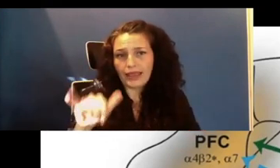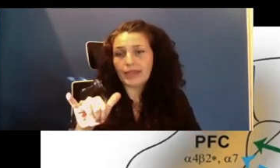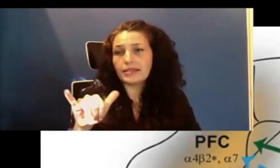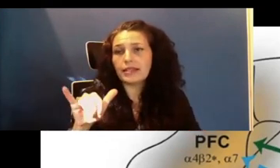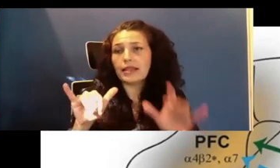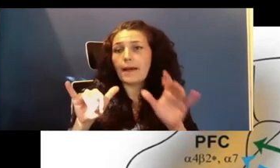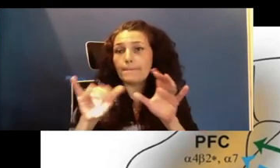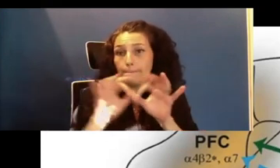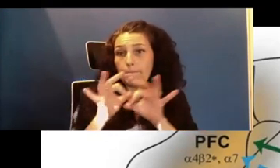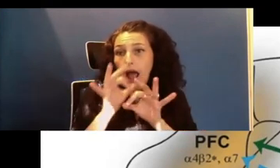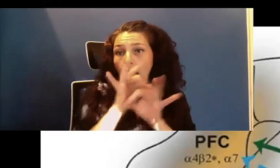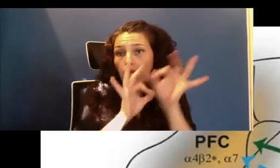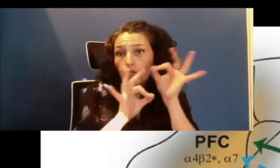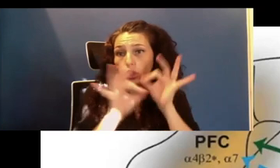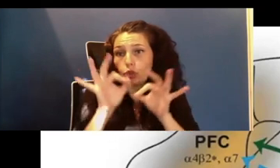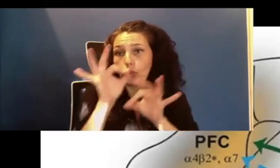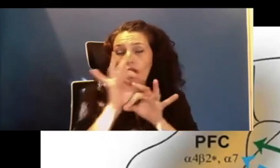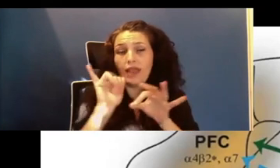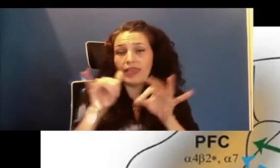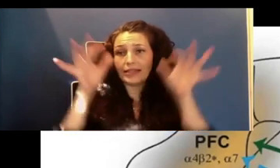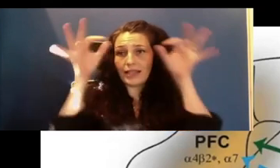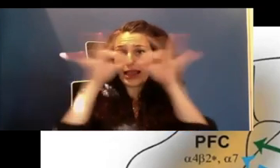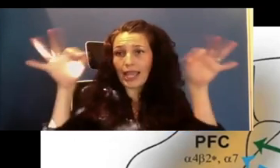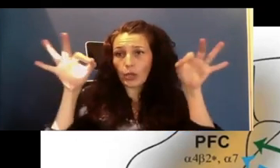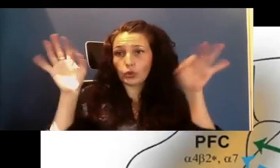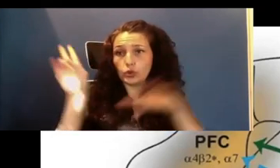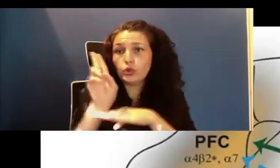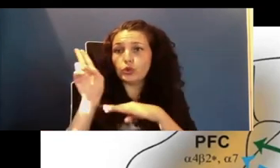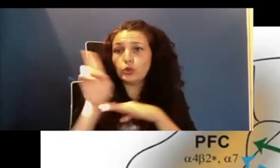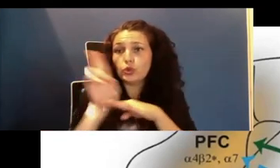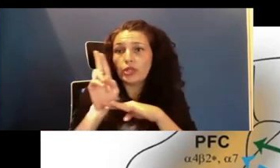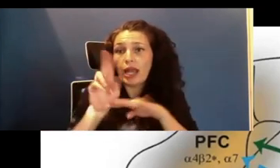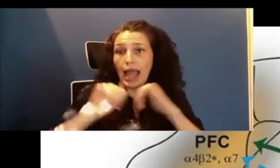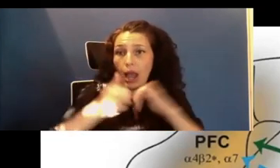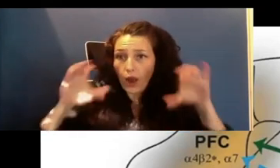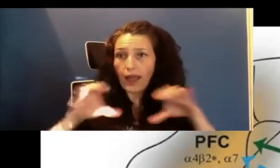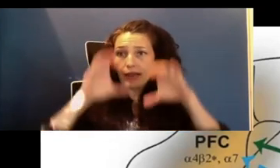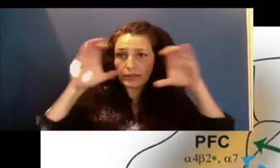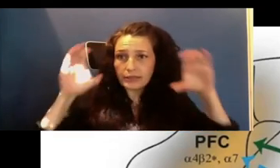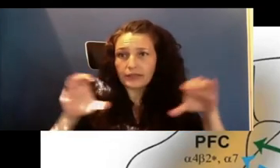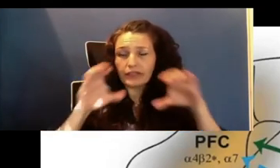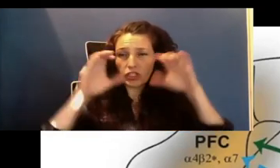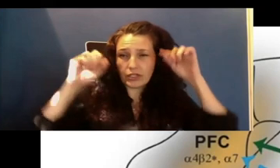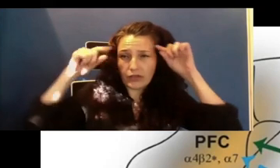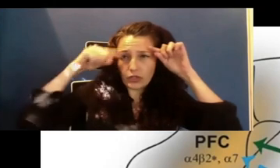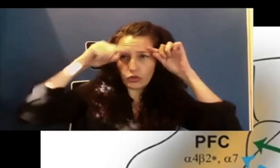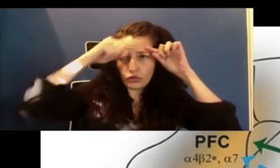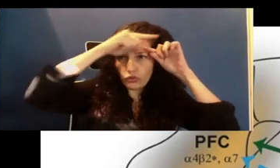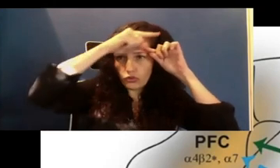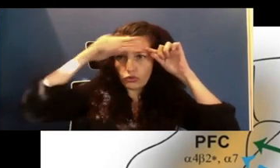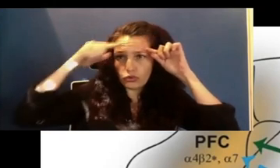that is the language that this circuit is using. How activation of this circuit can lead to